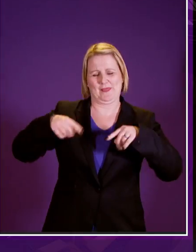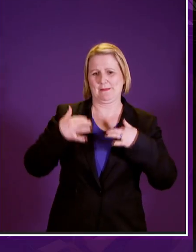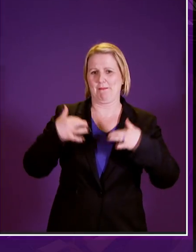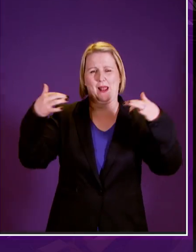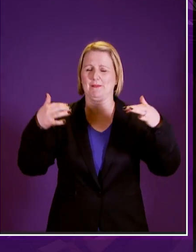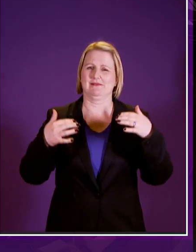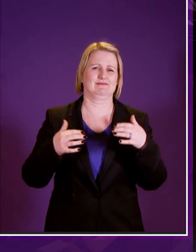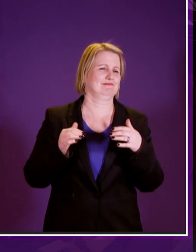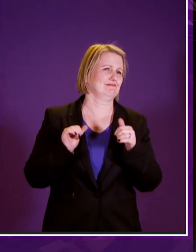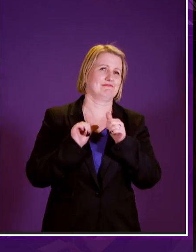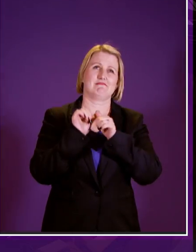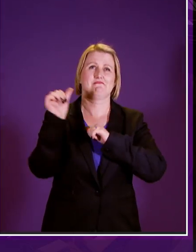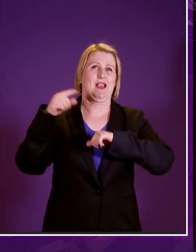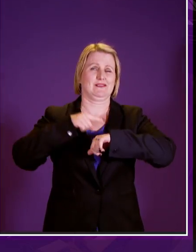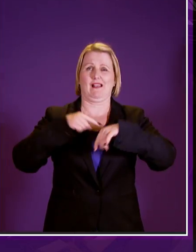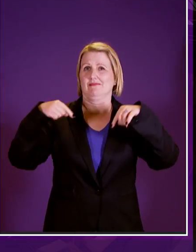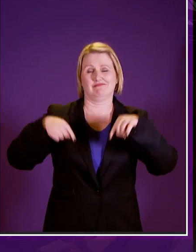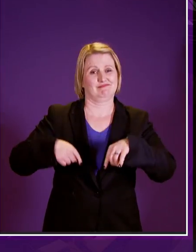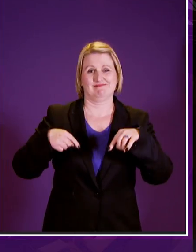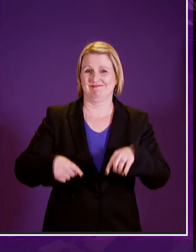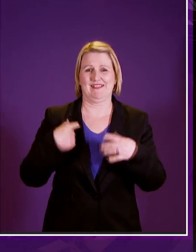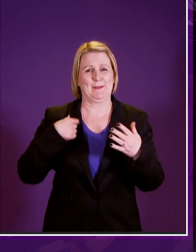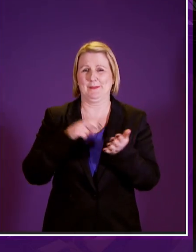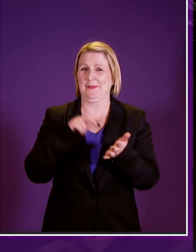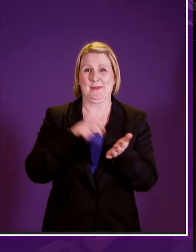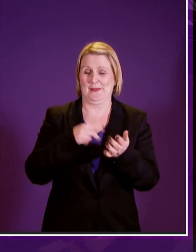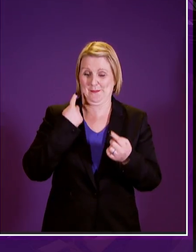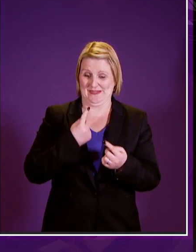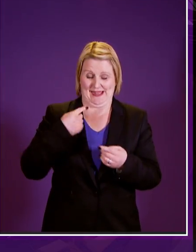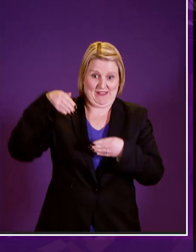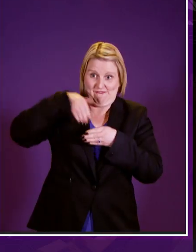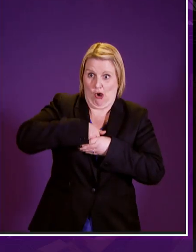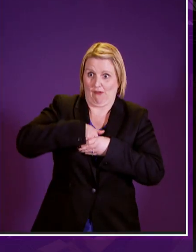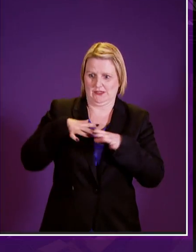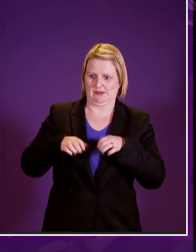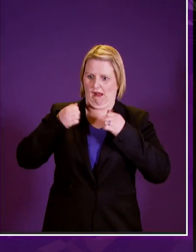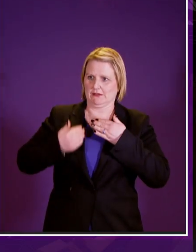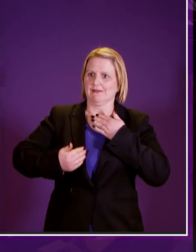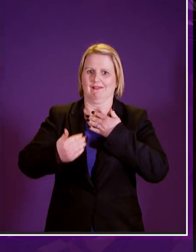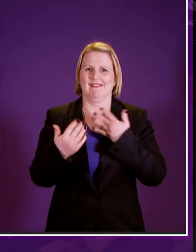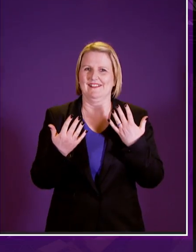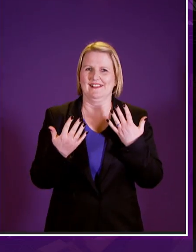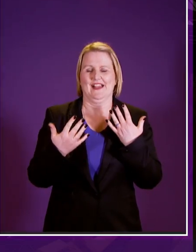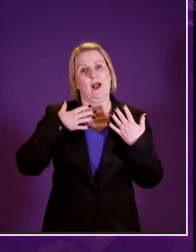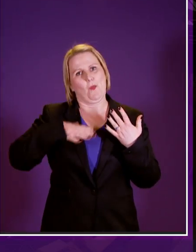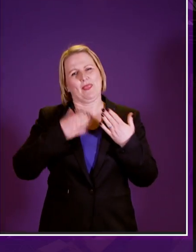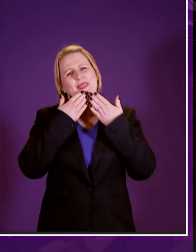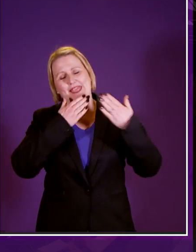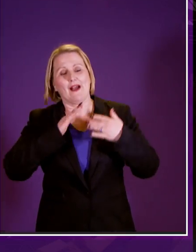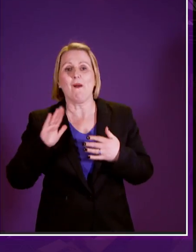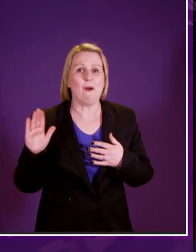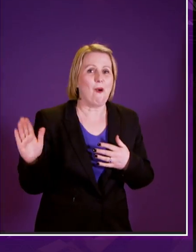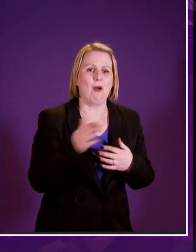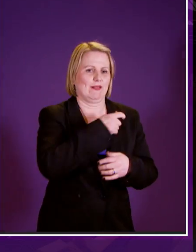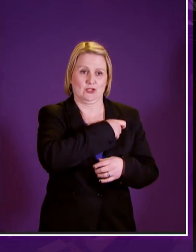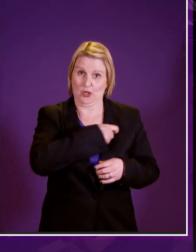has ever had and i'm so delighted that i was part of that at the beginning and i must say i want to thank everyone